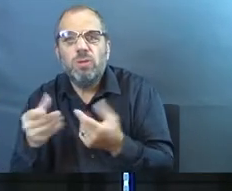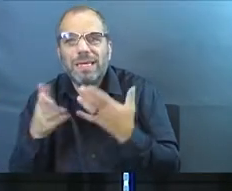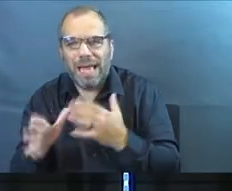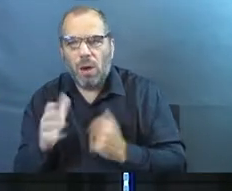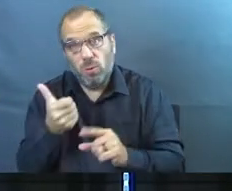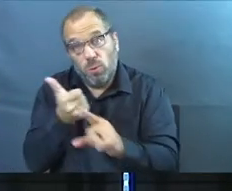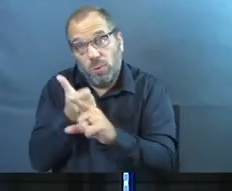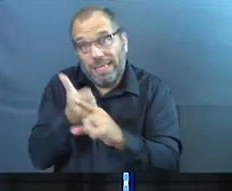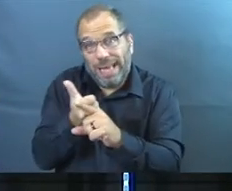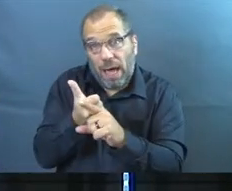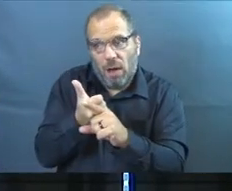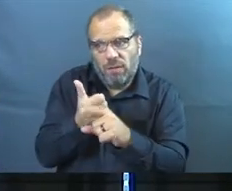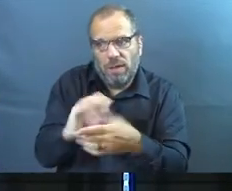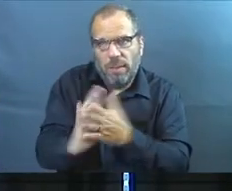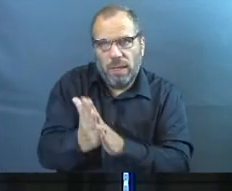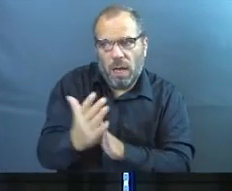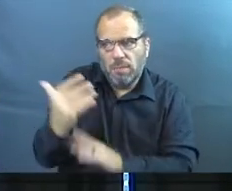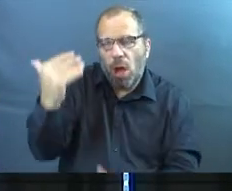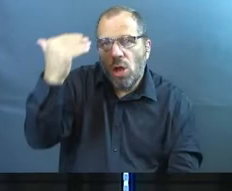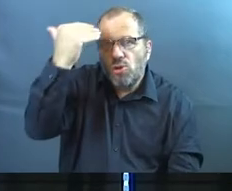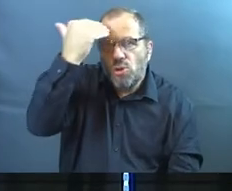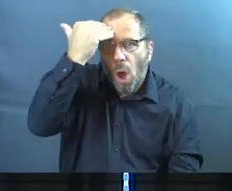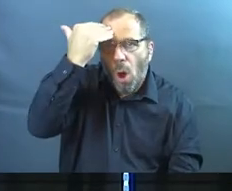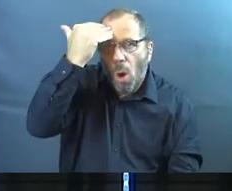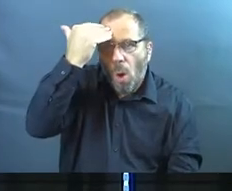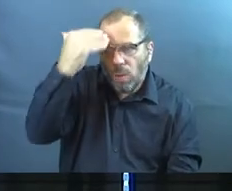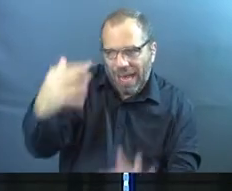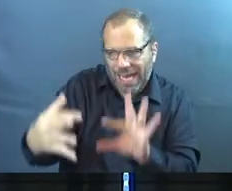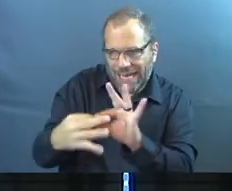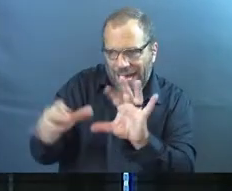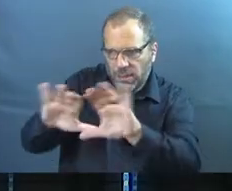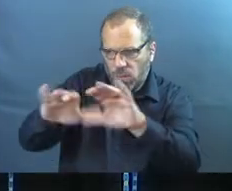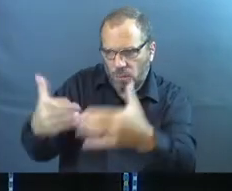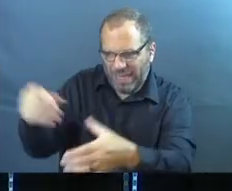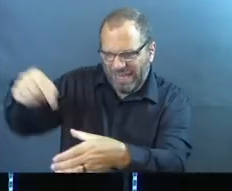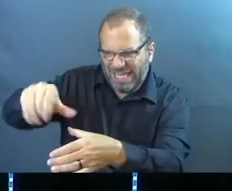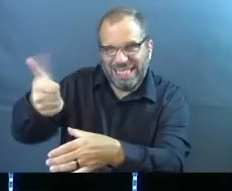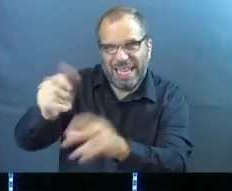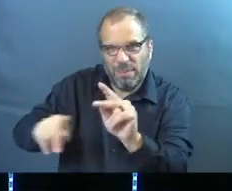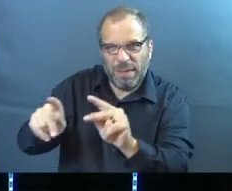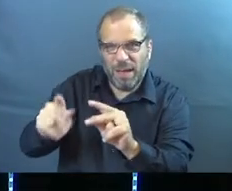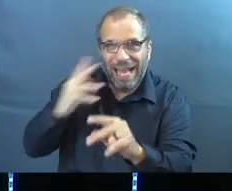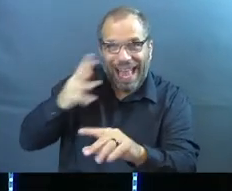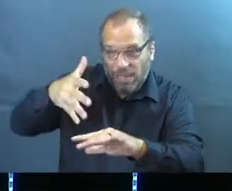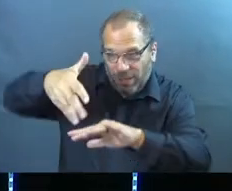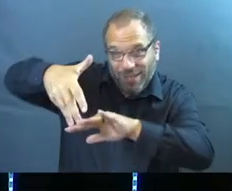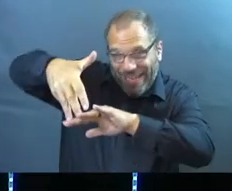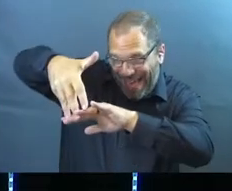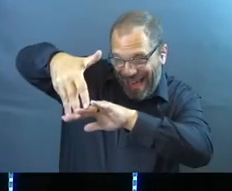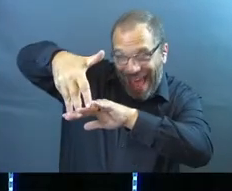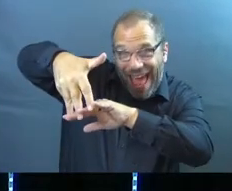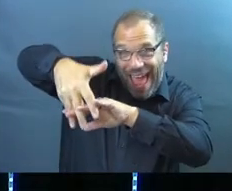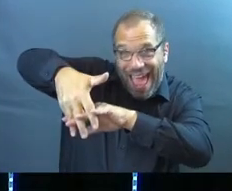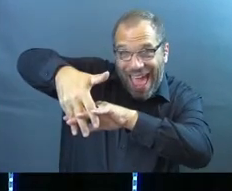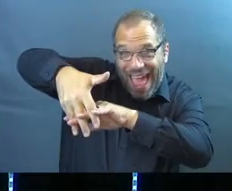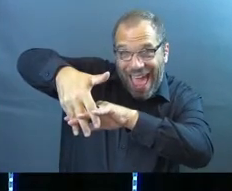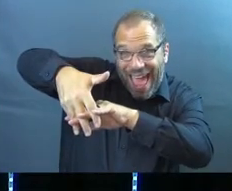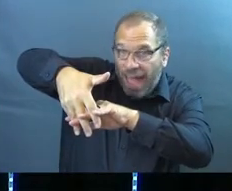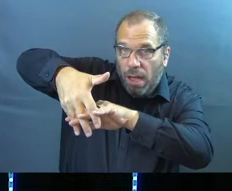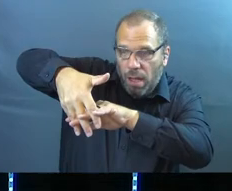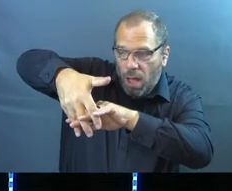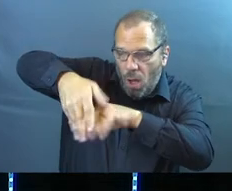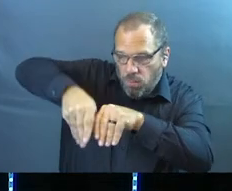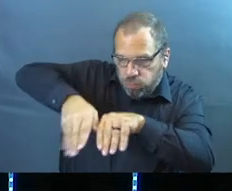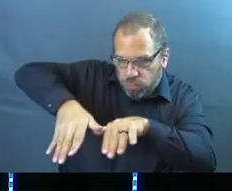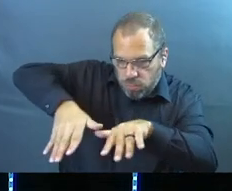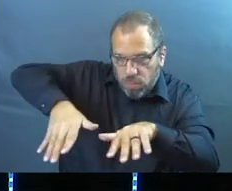allowing yourself to be known and to be connected. Do you see the roots going out? You're allowing